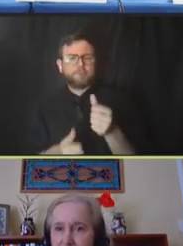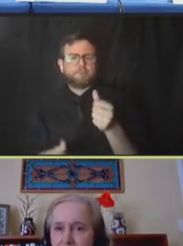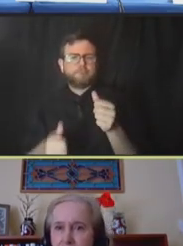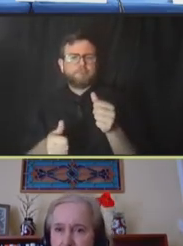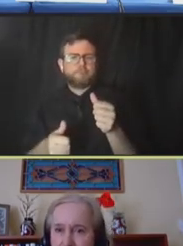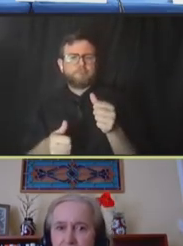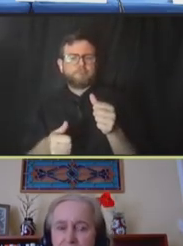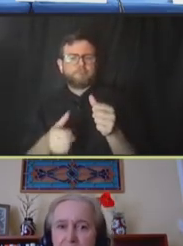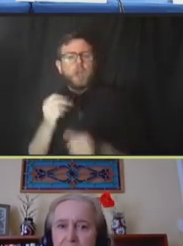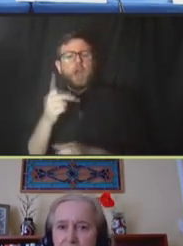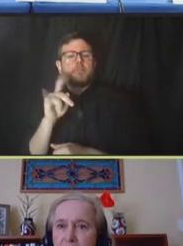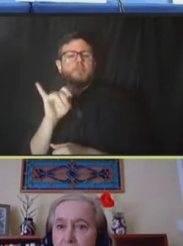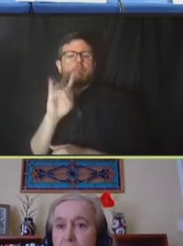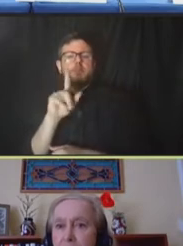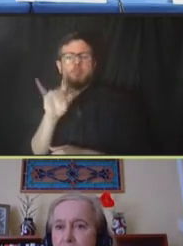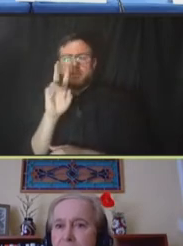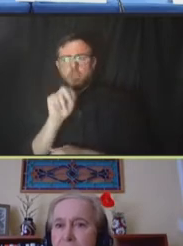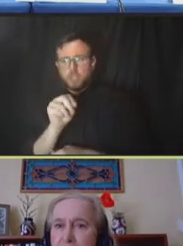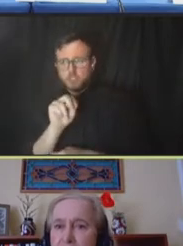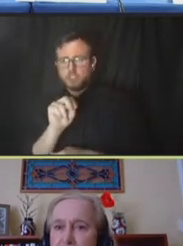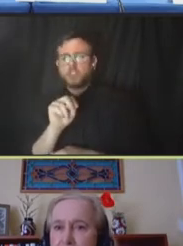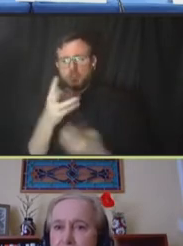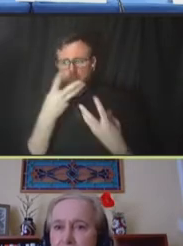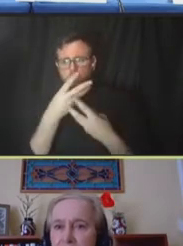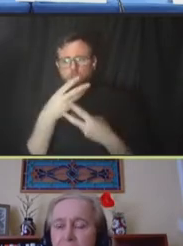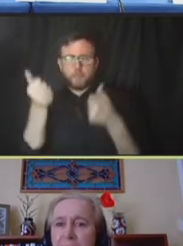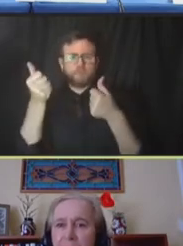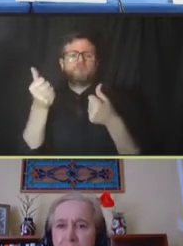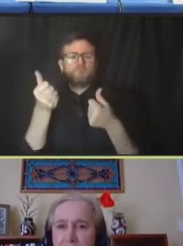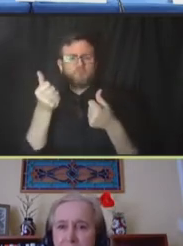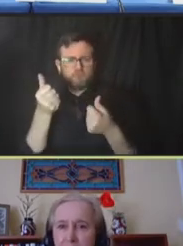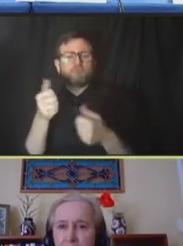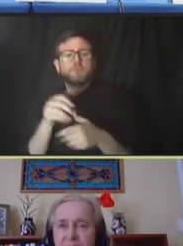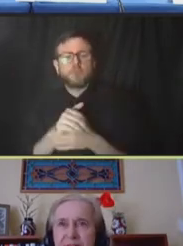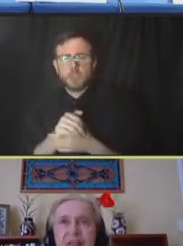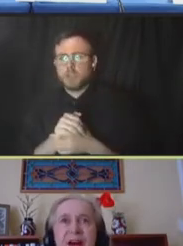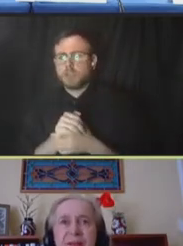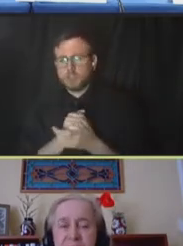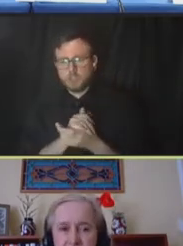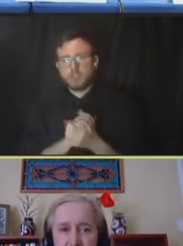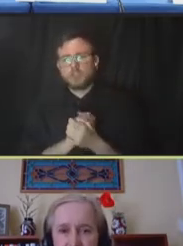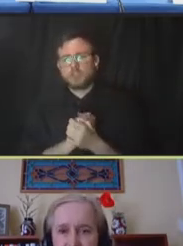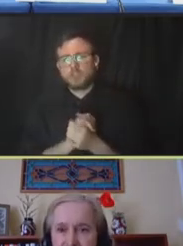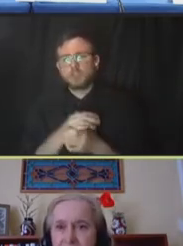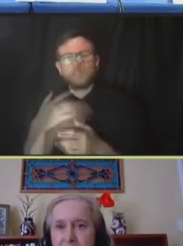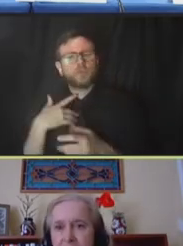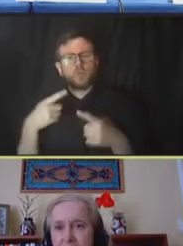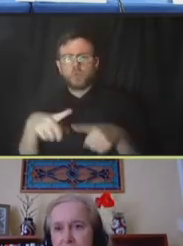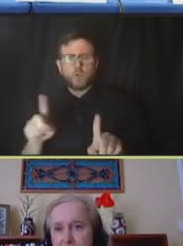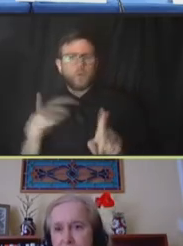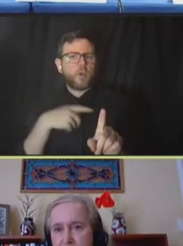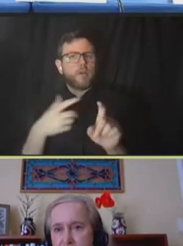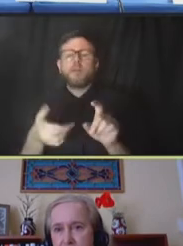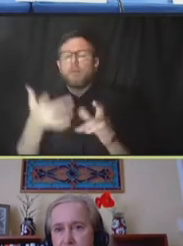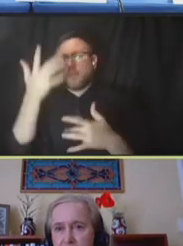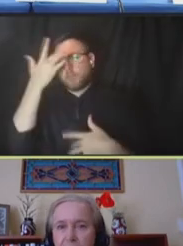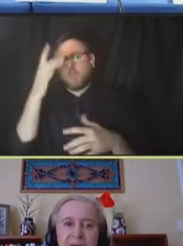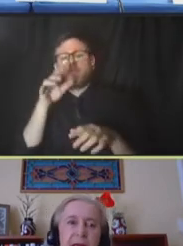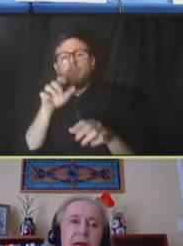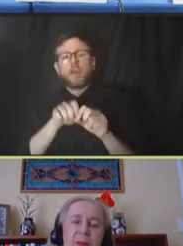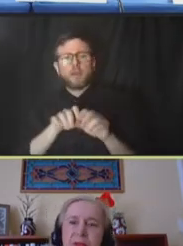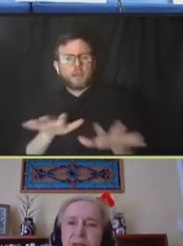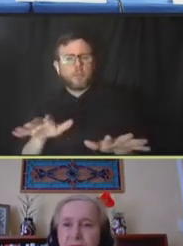we're hearing throughout here, you know, there is competition. Throughout the pandemic, we've seen, you know, vividly the competition.